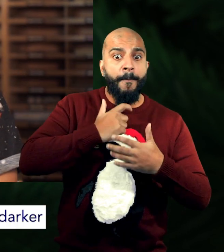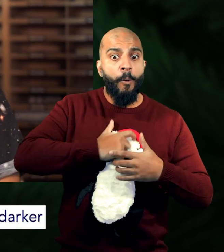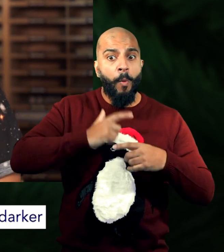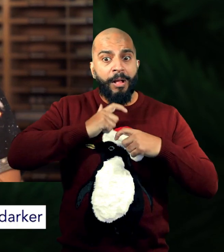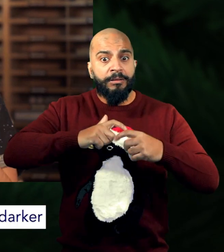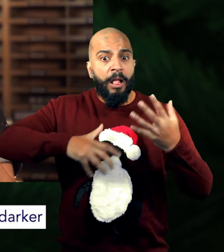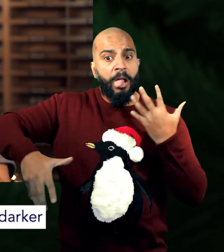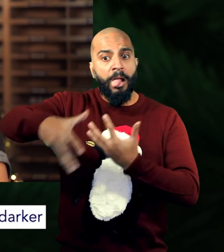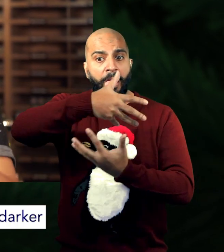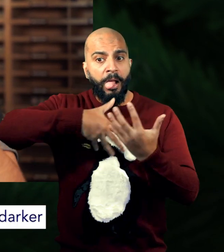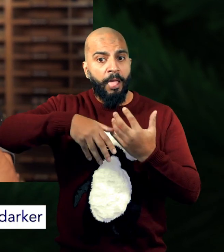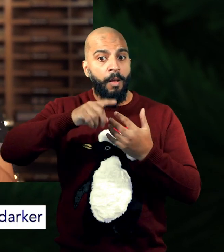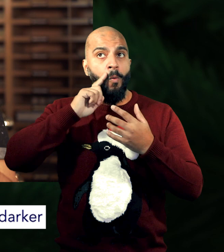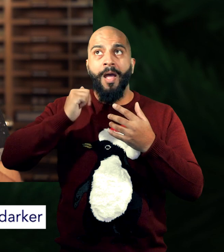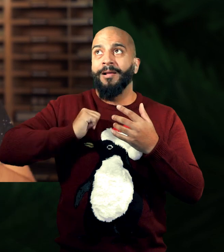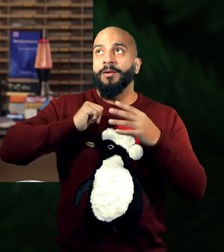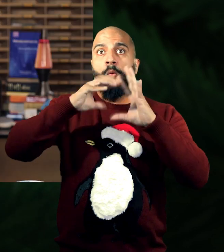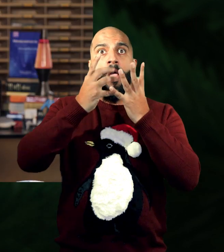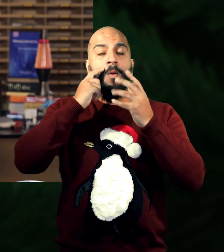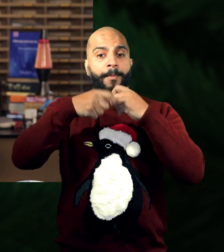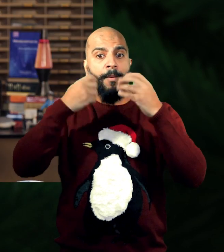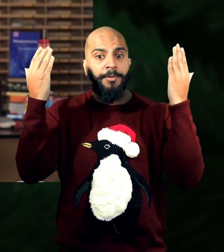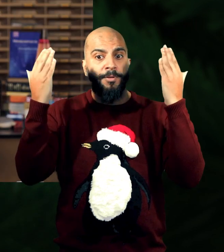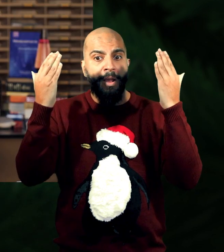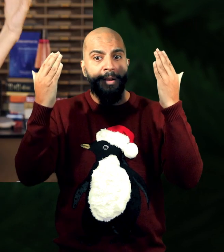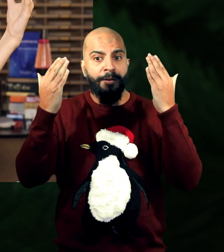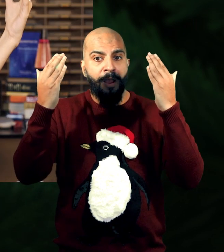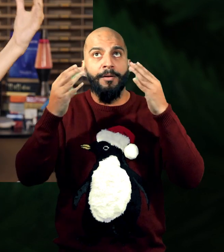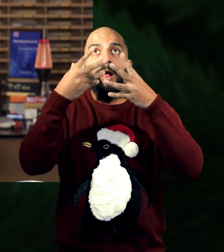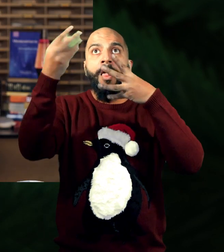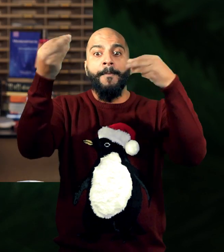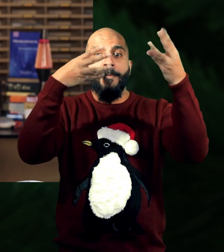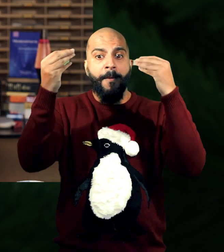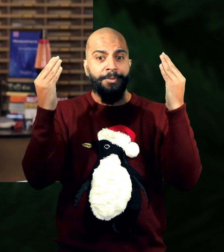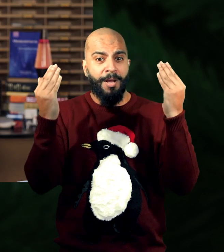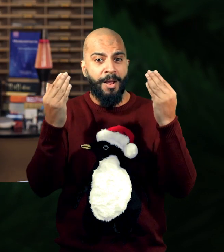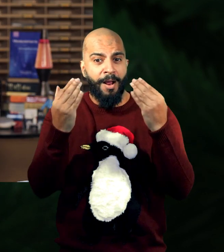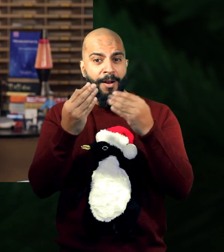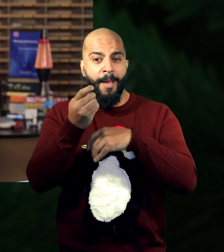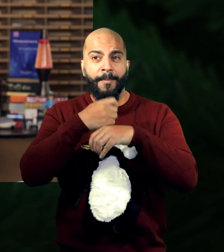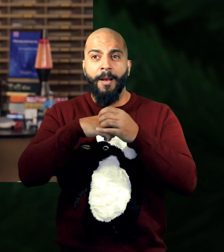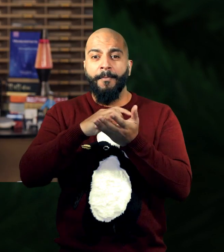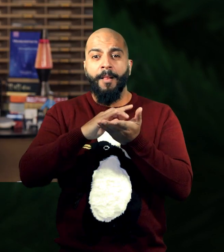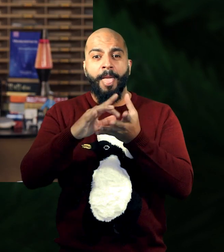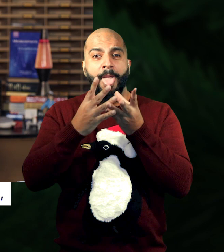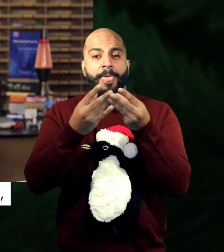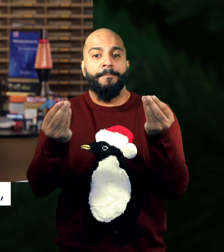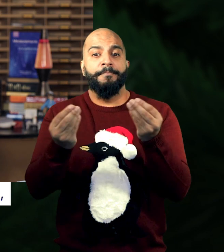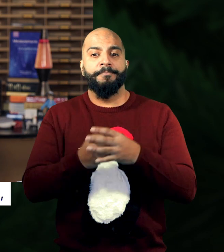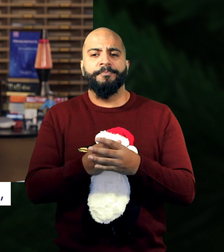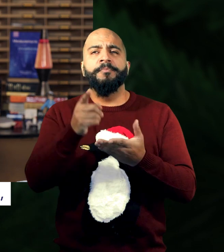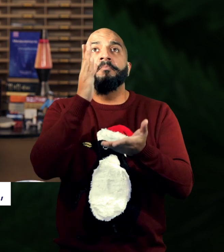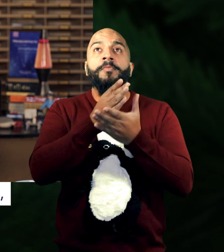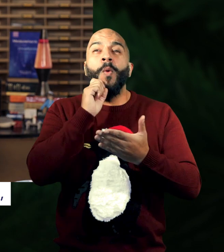see our stars getting slowly darker and darker as everything moves out further away into the empty space of the universe. Now,